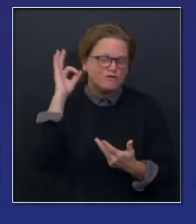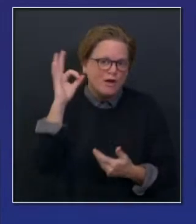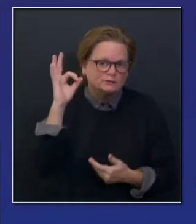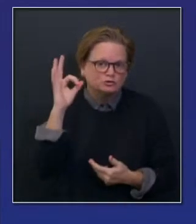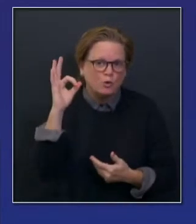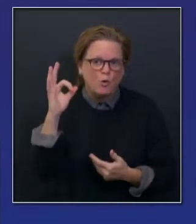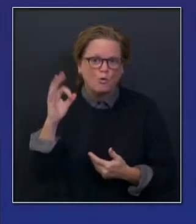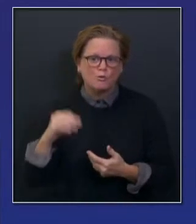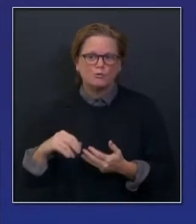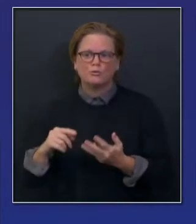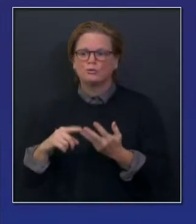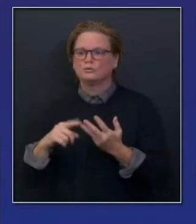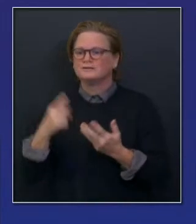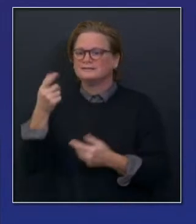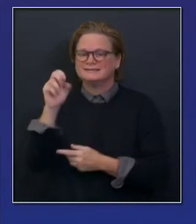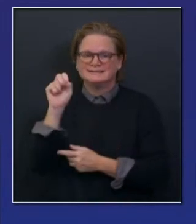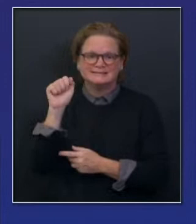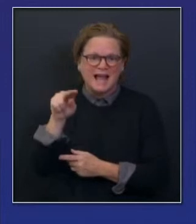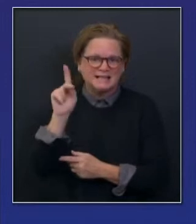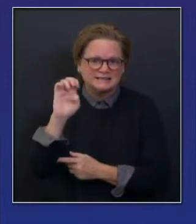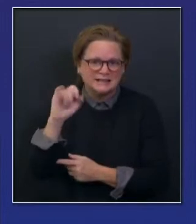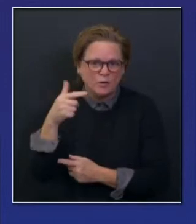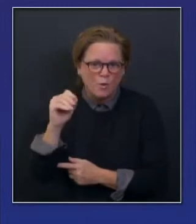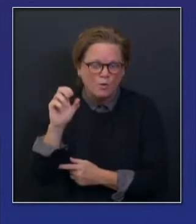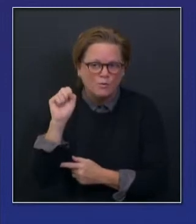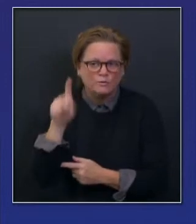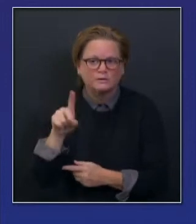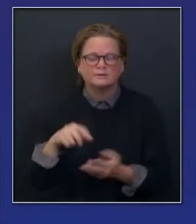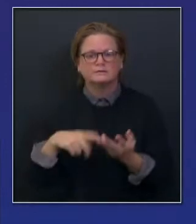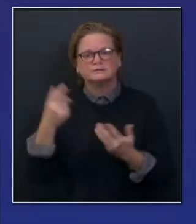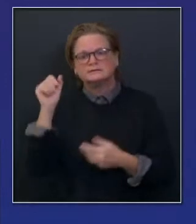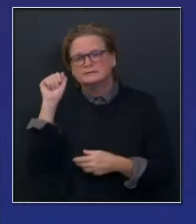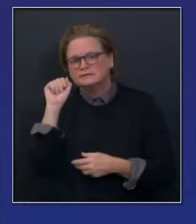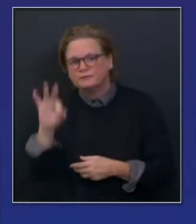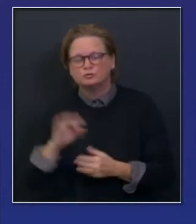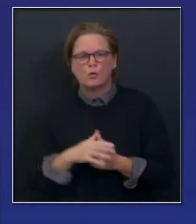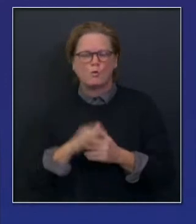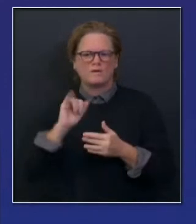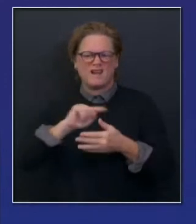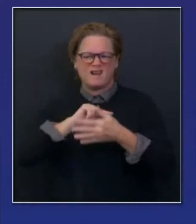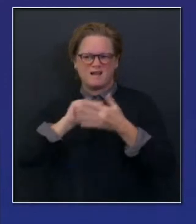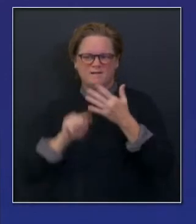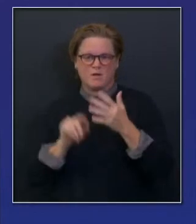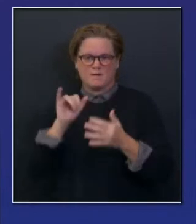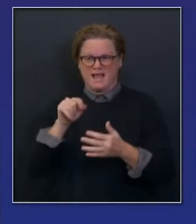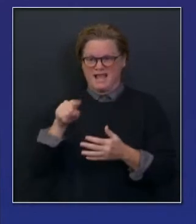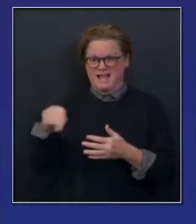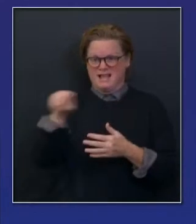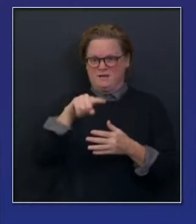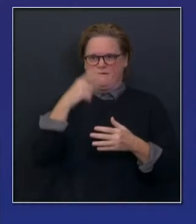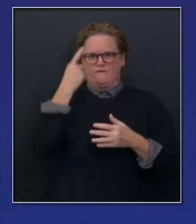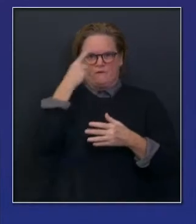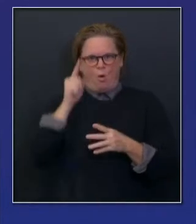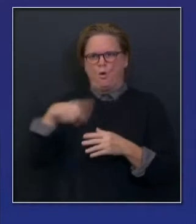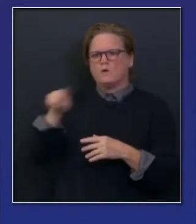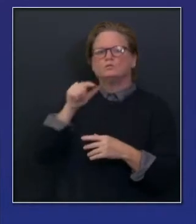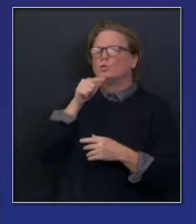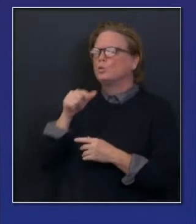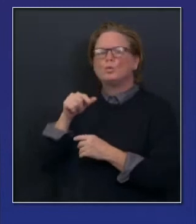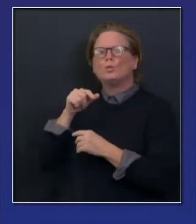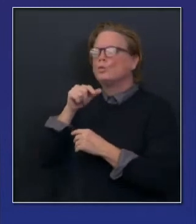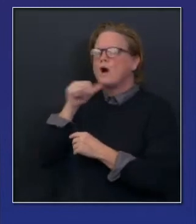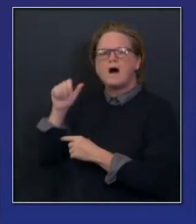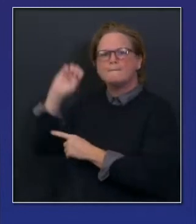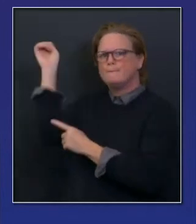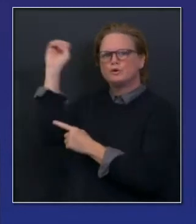we need to utilize these alternative care facilities for non-ICU patients. We have, as well,